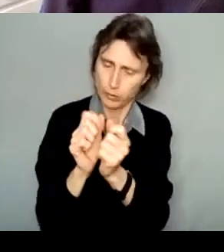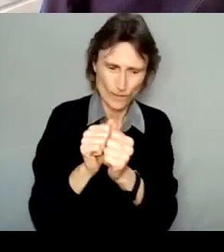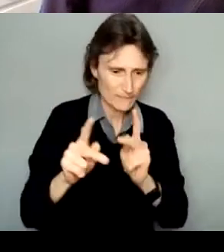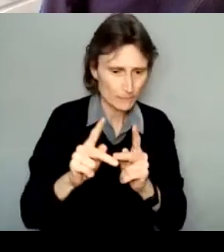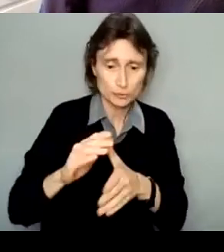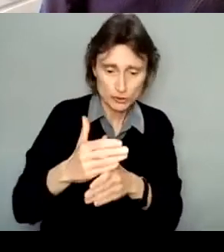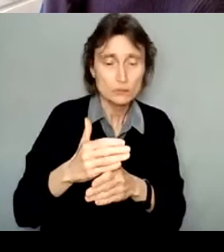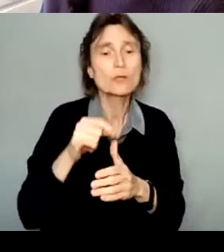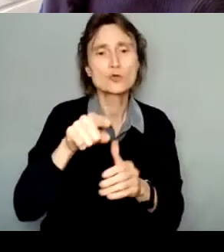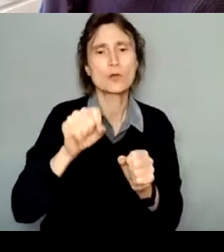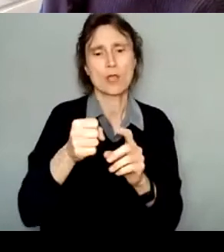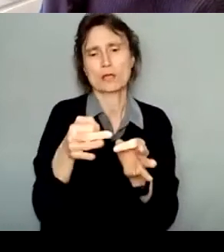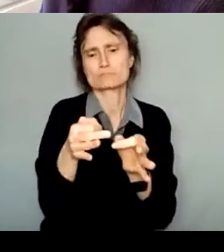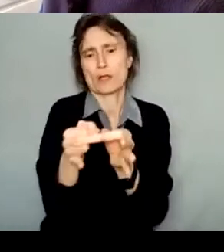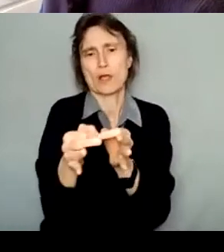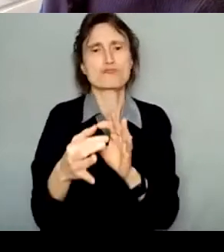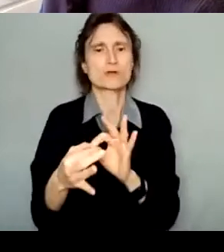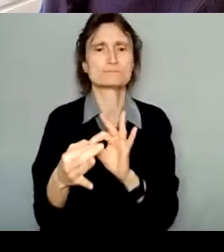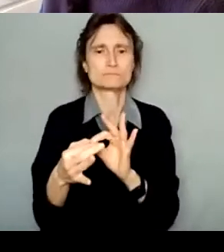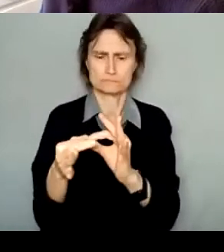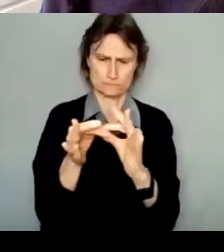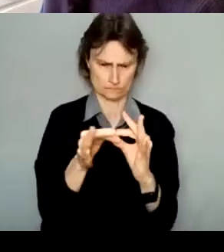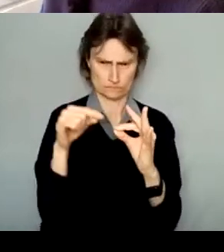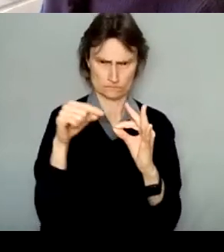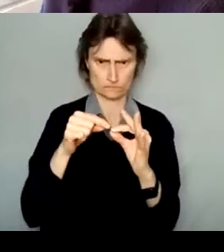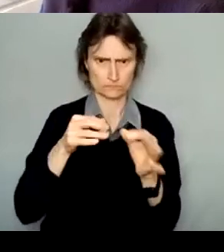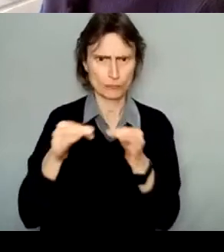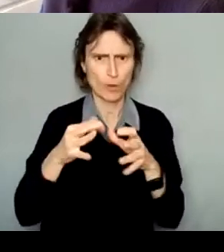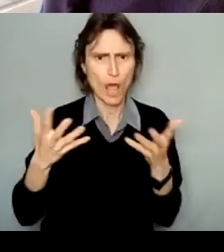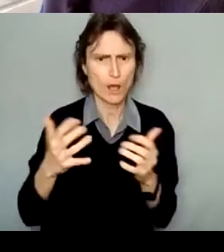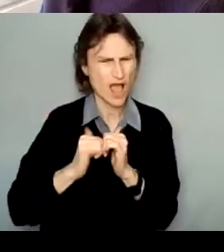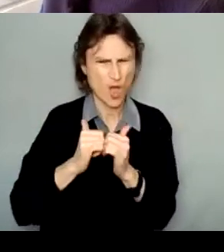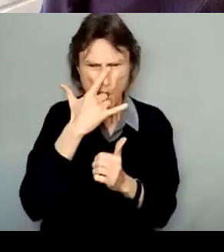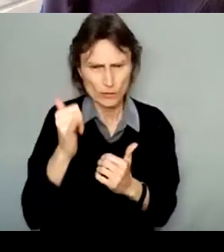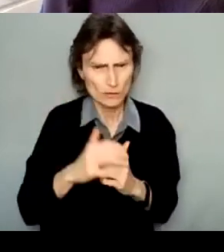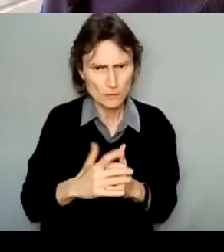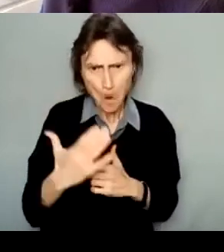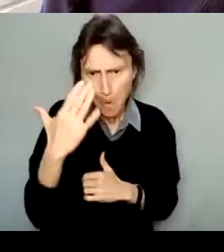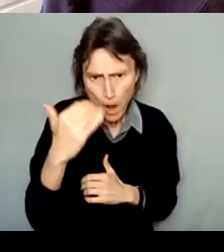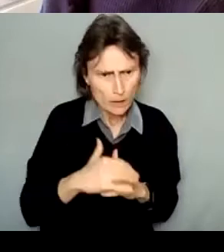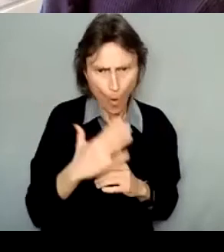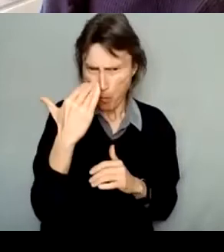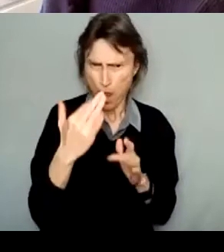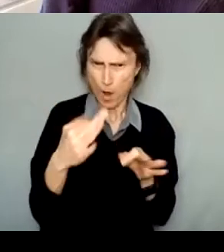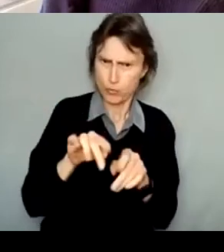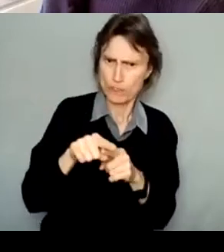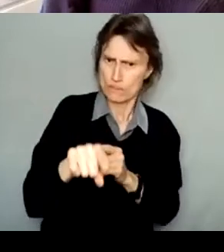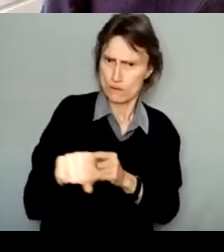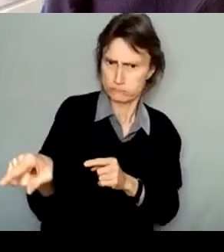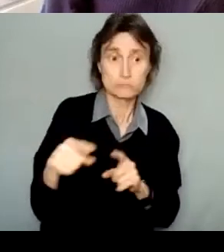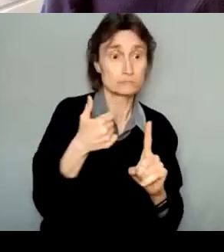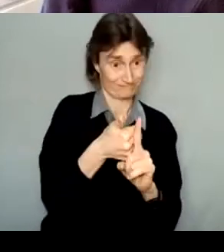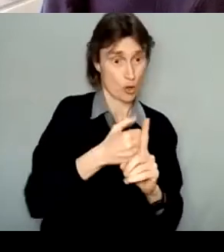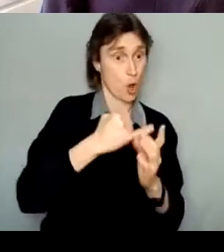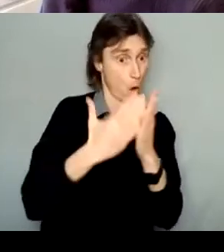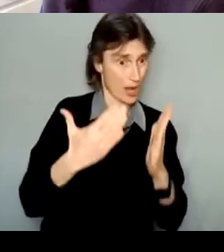relationships, how they'll be engaged or considered throughout the project, or why this project is important to them. The